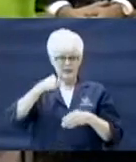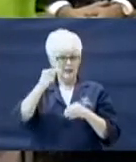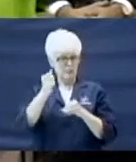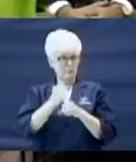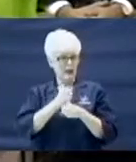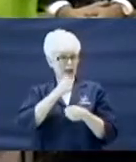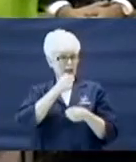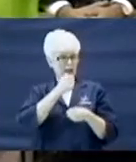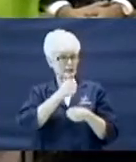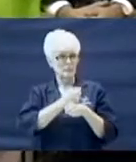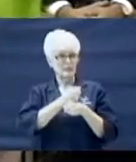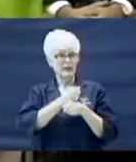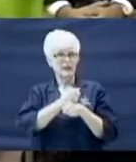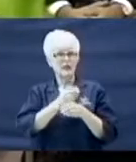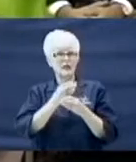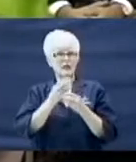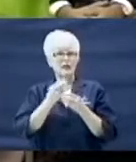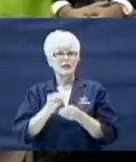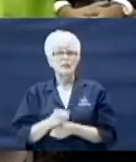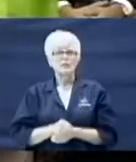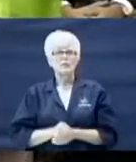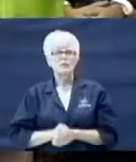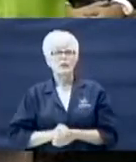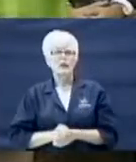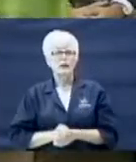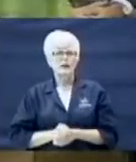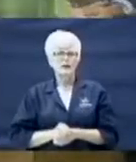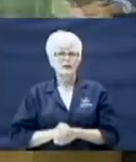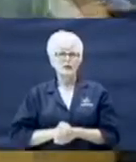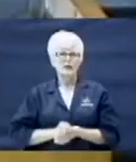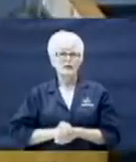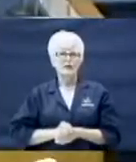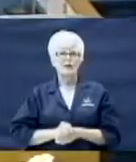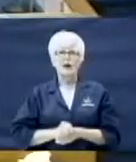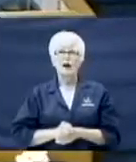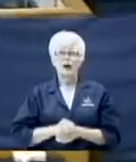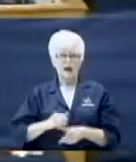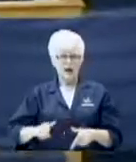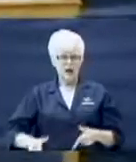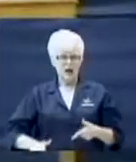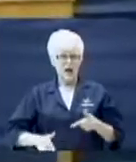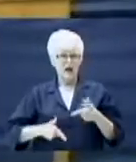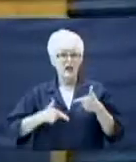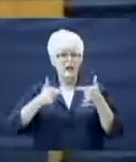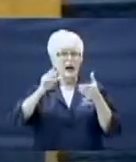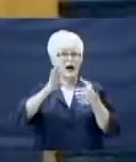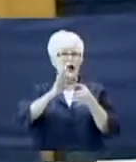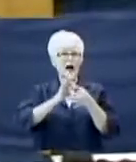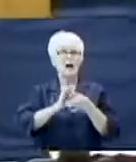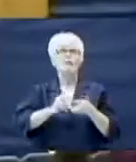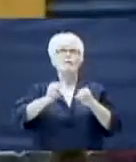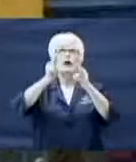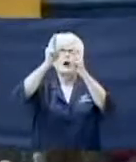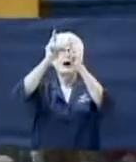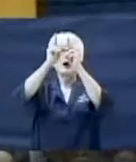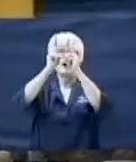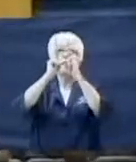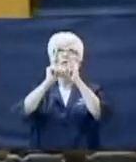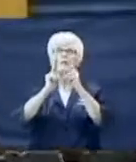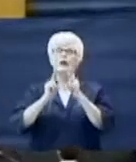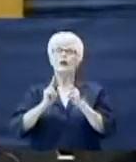the clay. A vessel of honor,